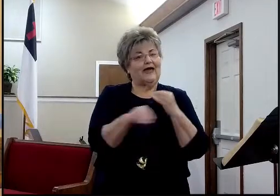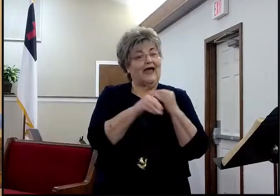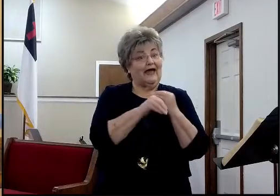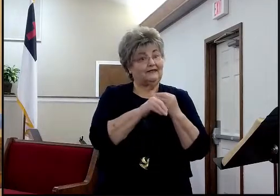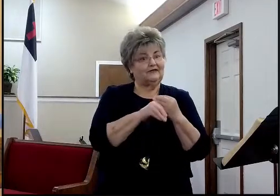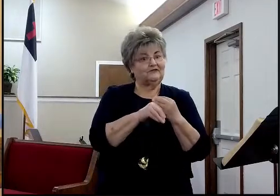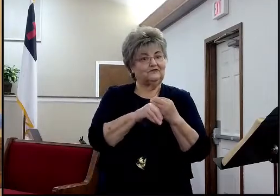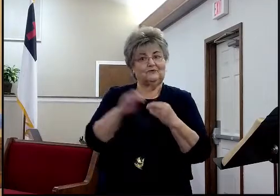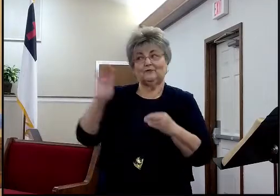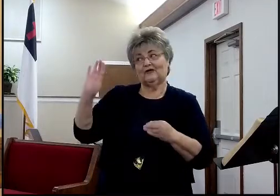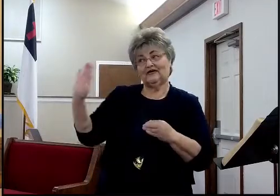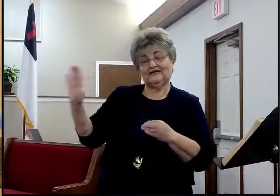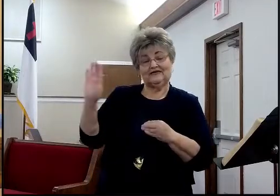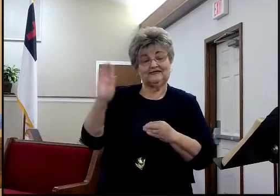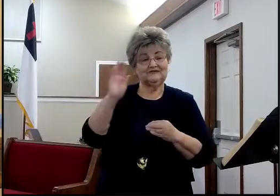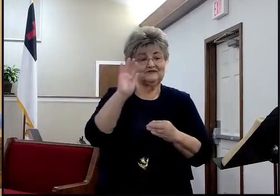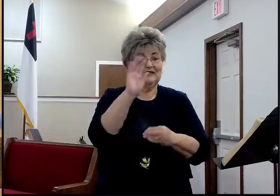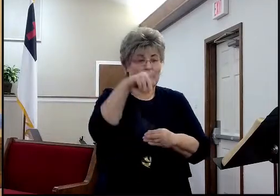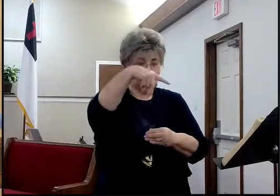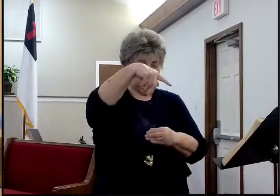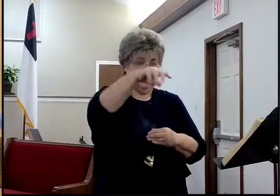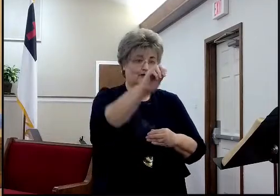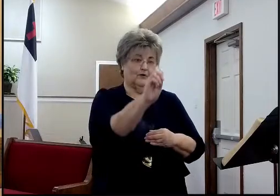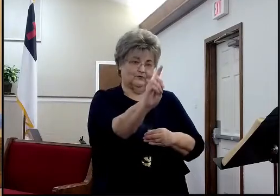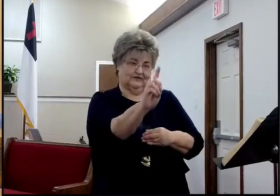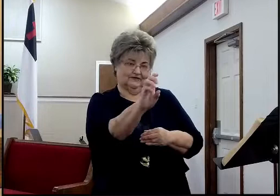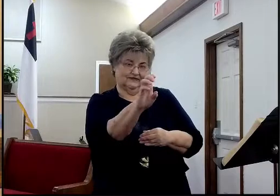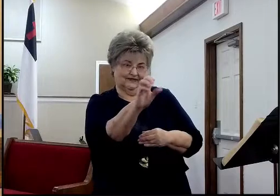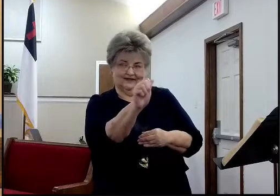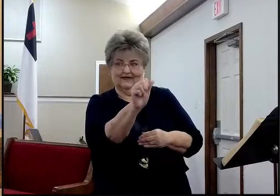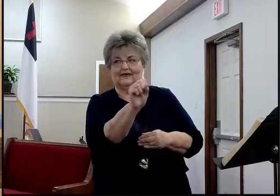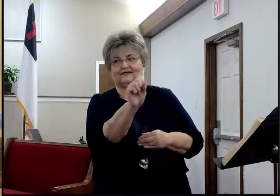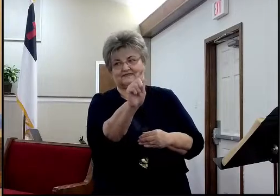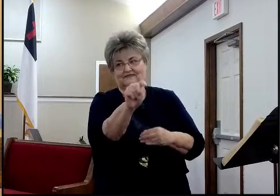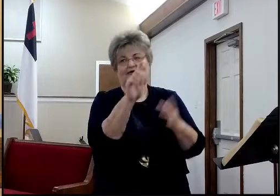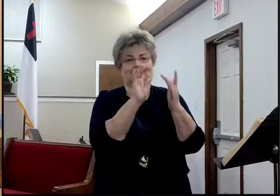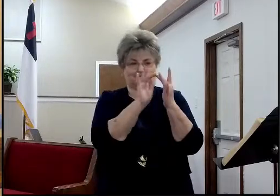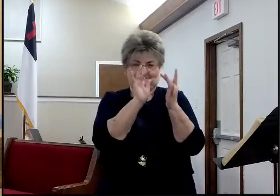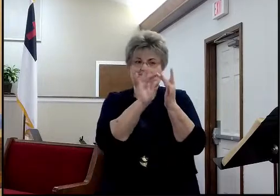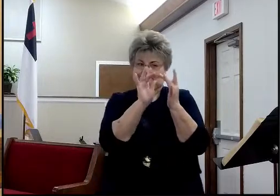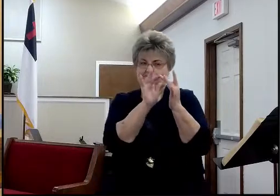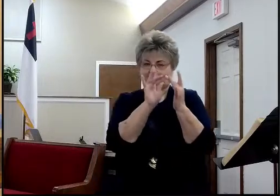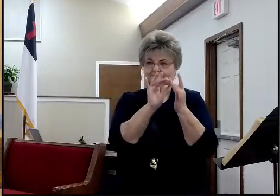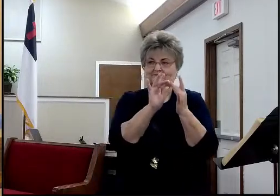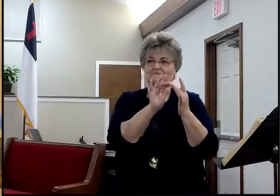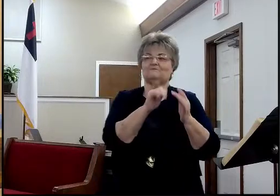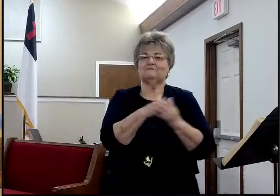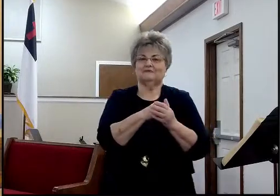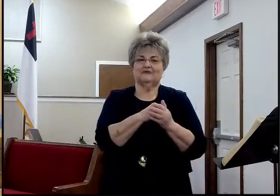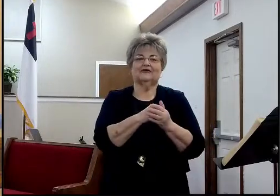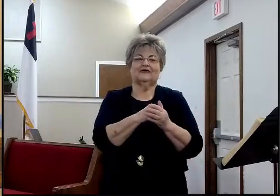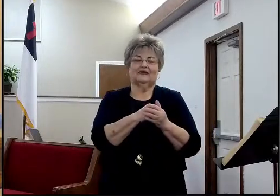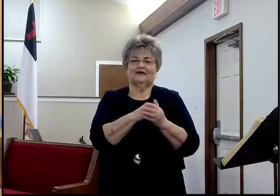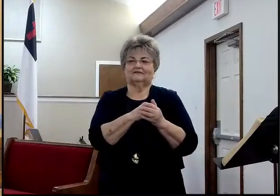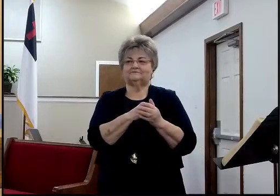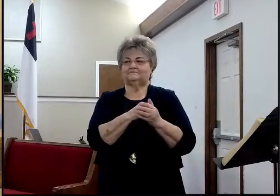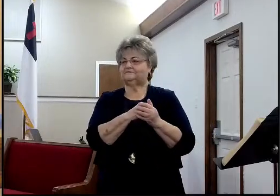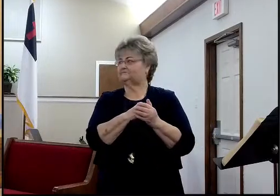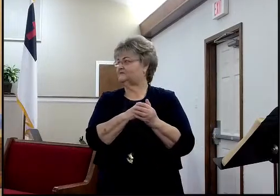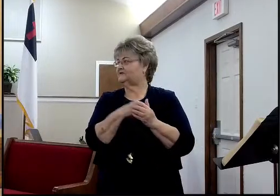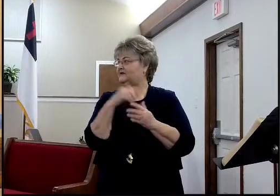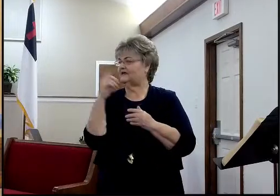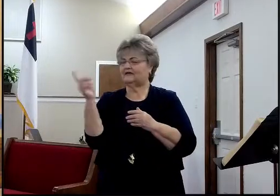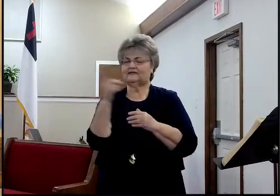website, there should be a tab or a link. You just have to look through the stuff. Click the little sandwich thing. You know what talking about? The little hamburger symbol.